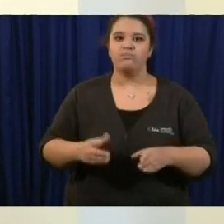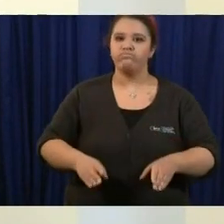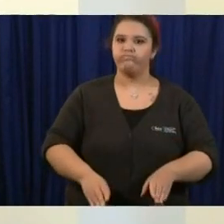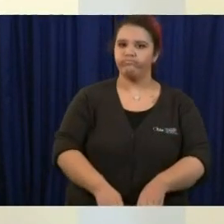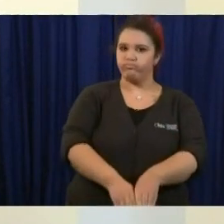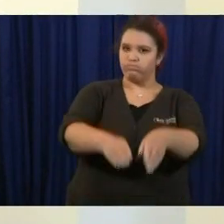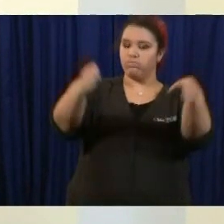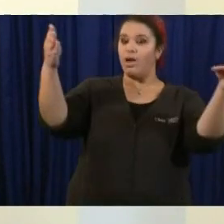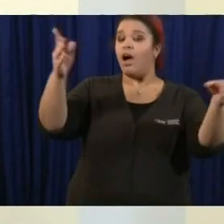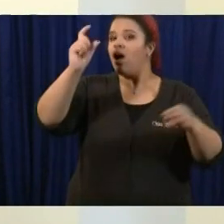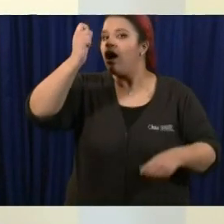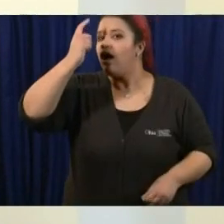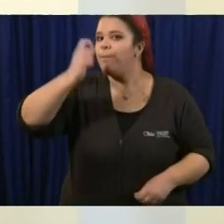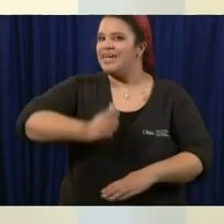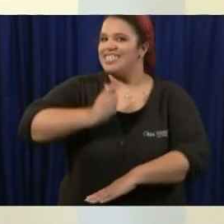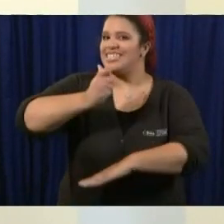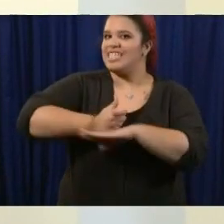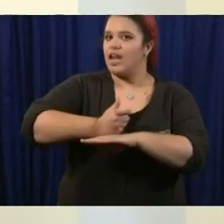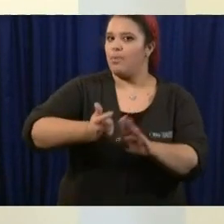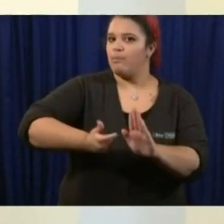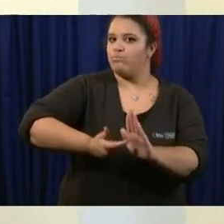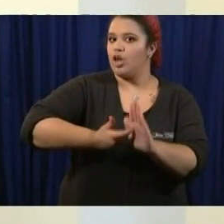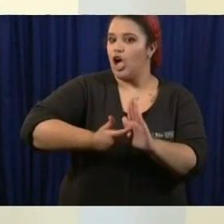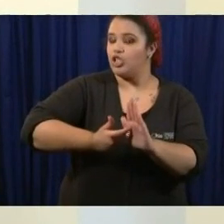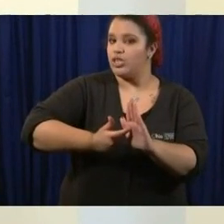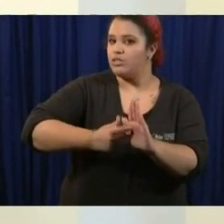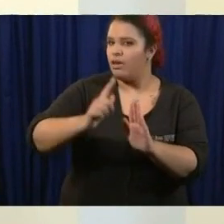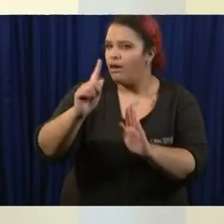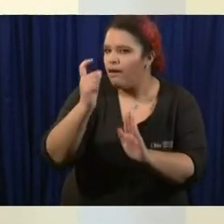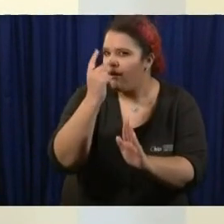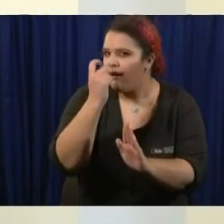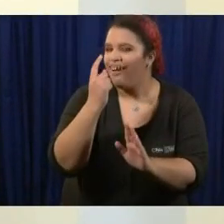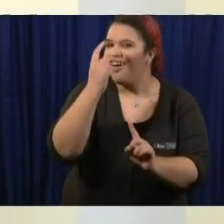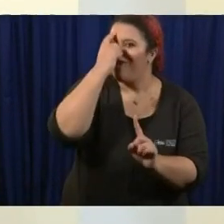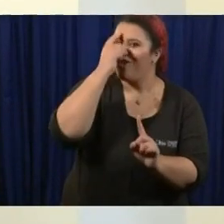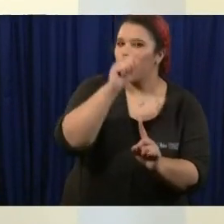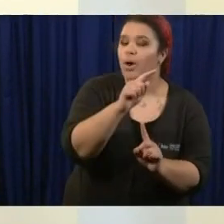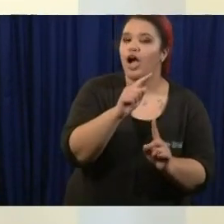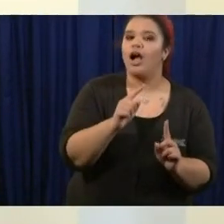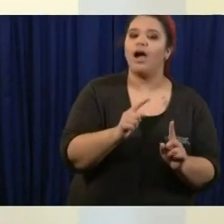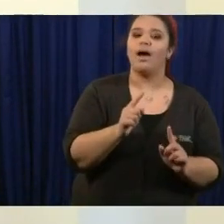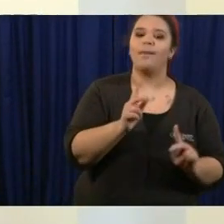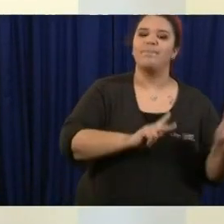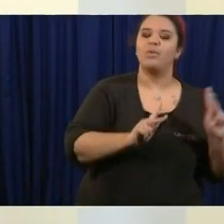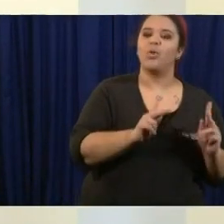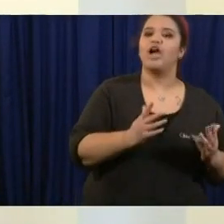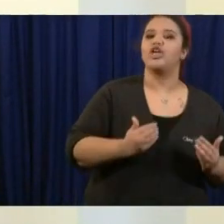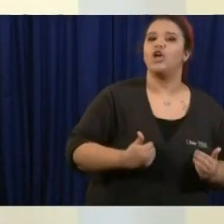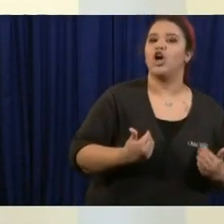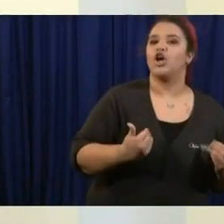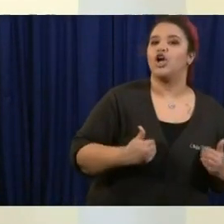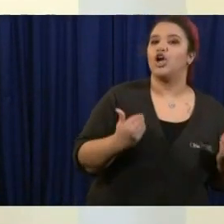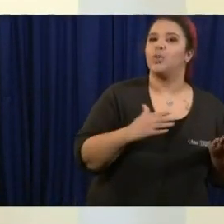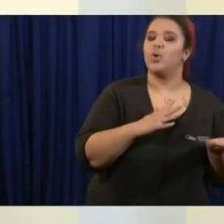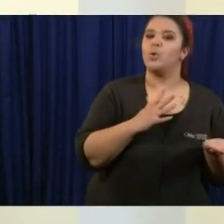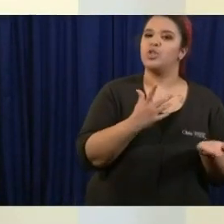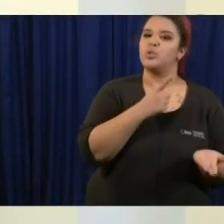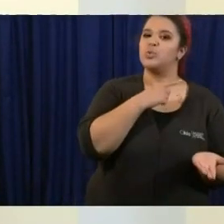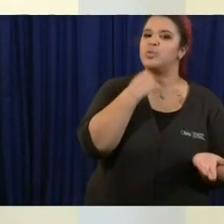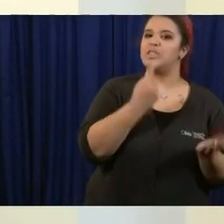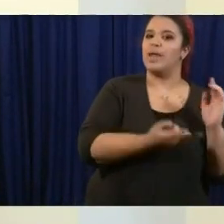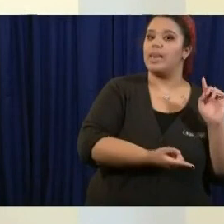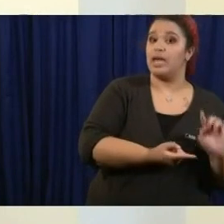at least as it pertains to the younger less risky populations would that generate herd immunity